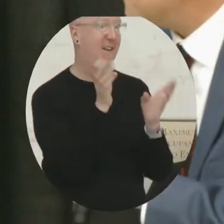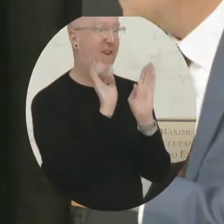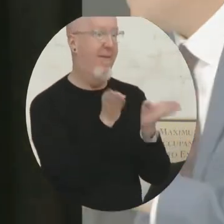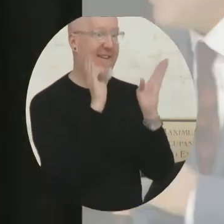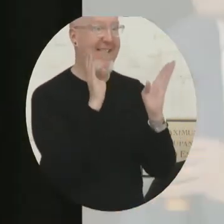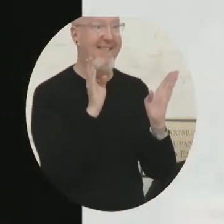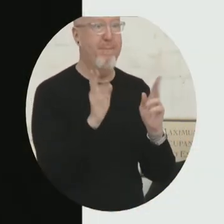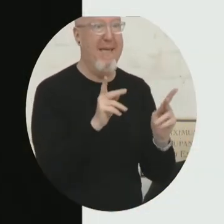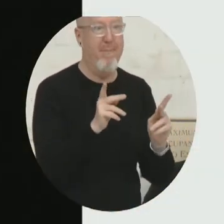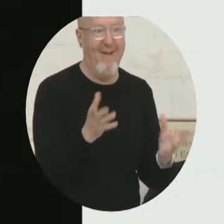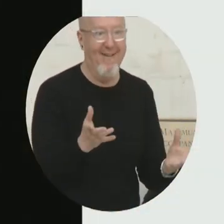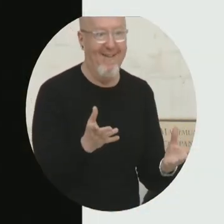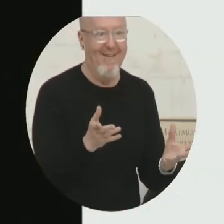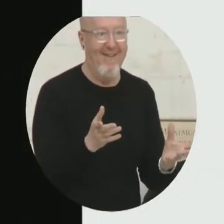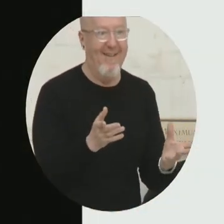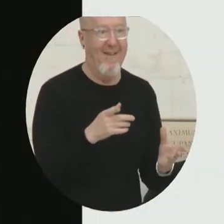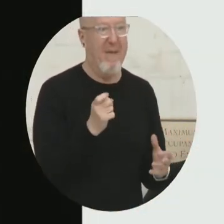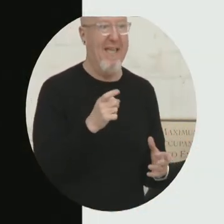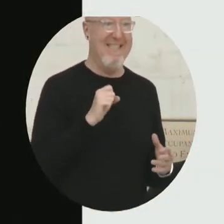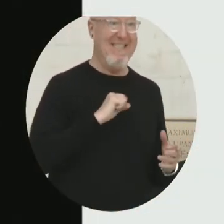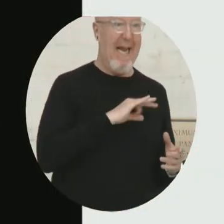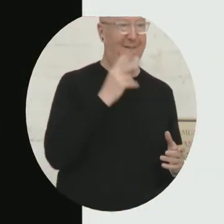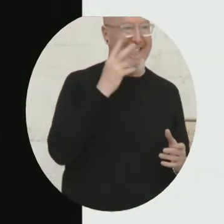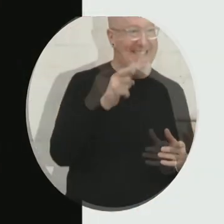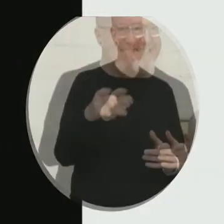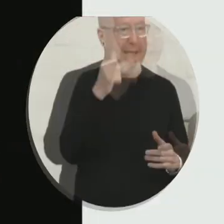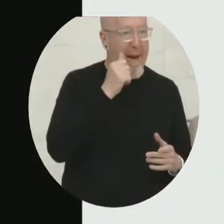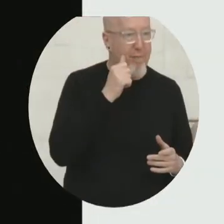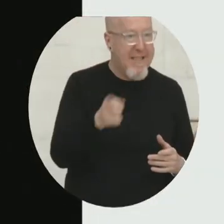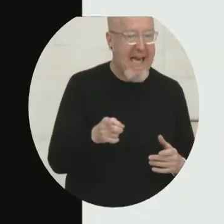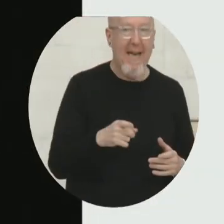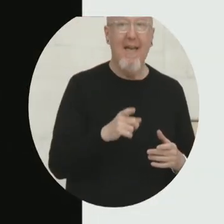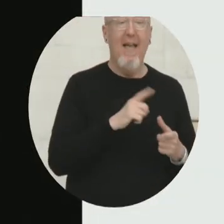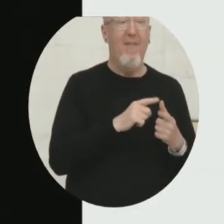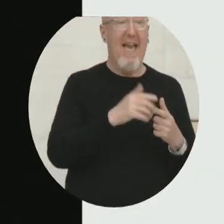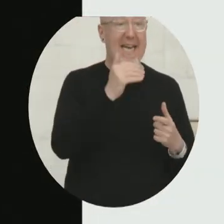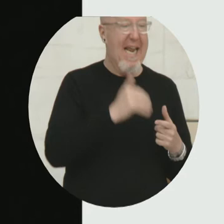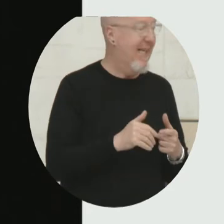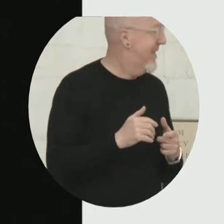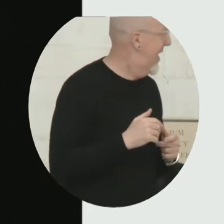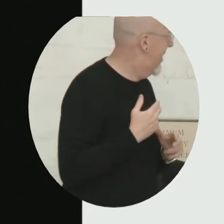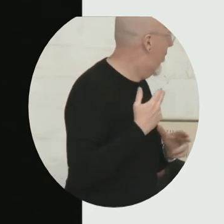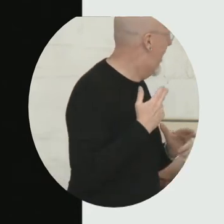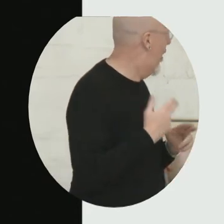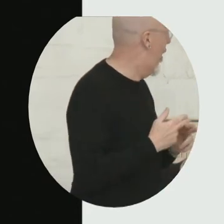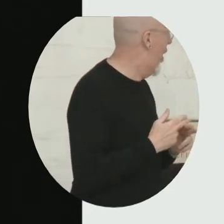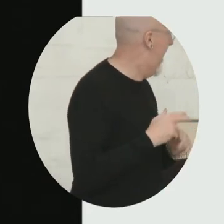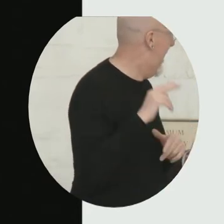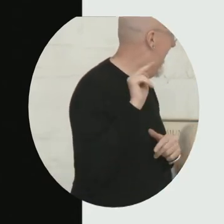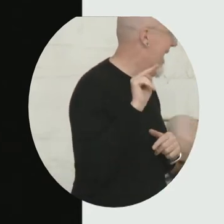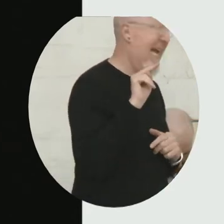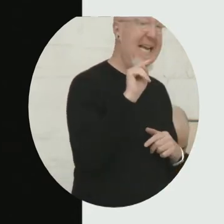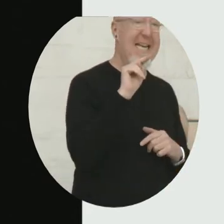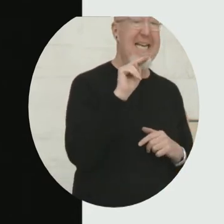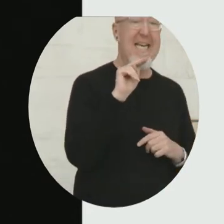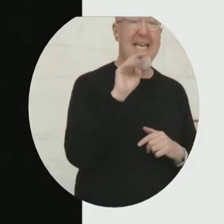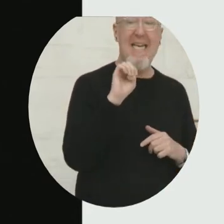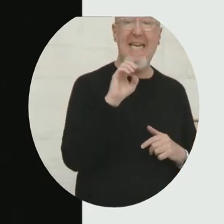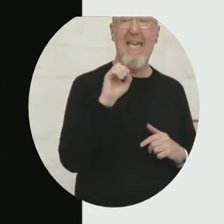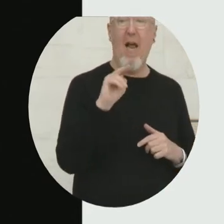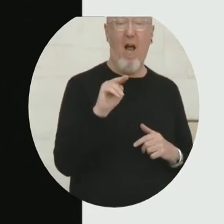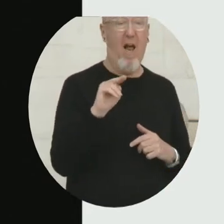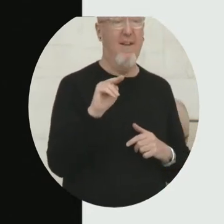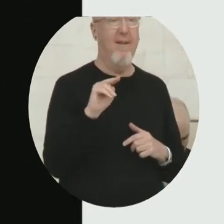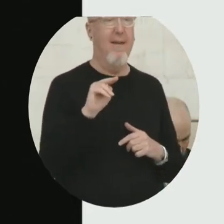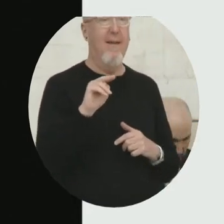post-event, this is what we want to do. We're going to activate something called a NEOC in the neighborhood, and we're training our organizations to participate, kind of